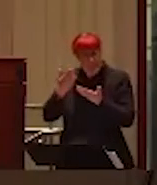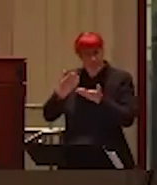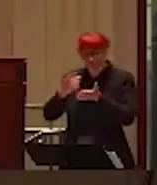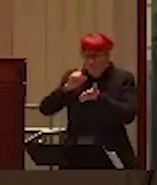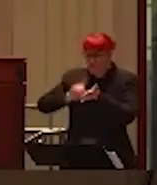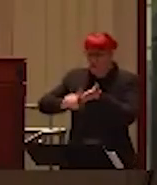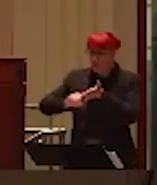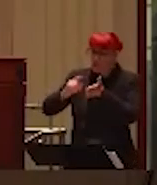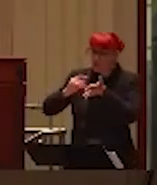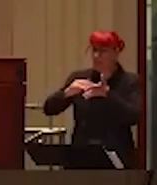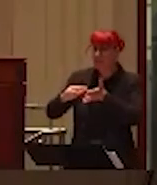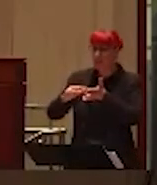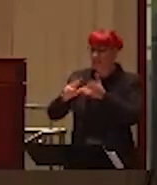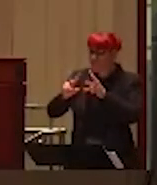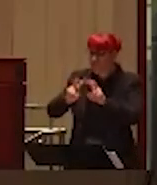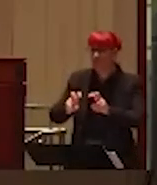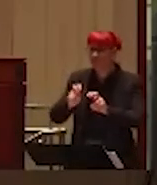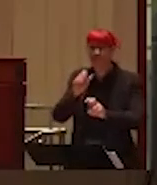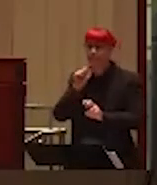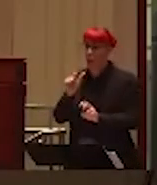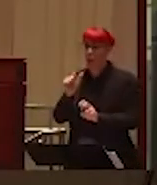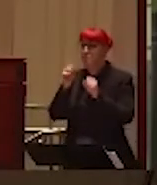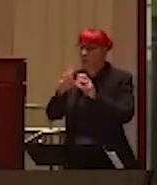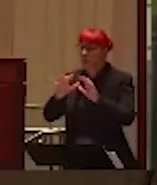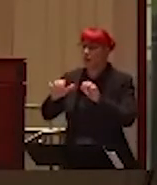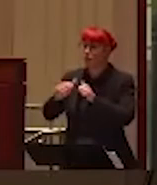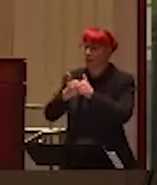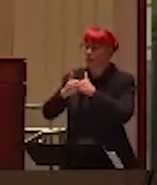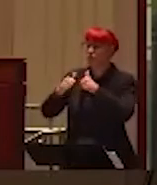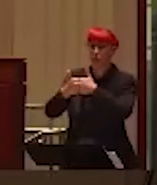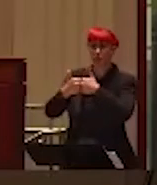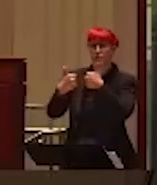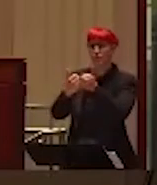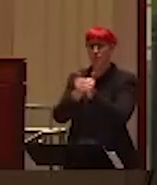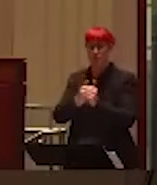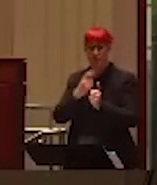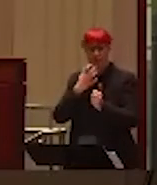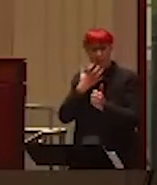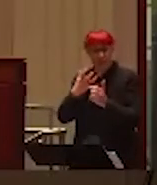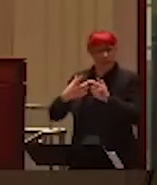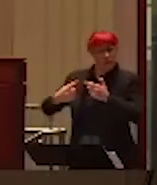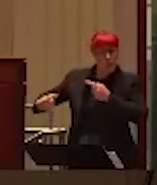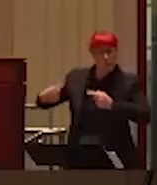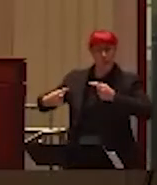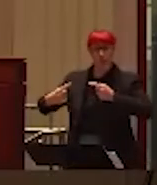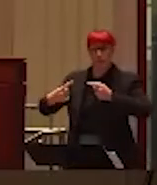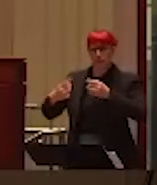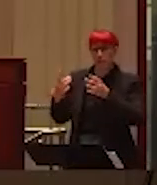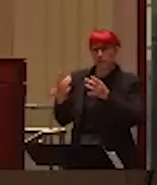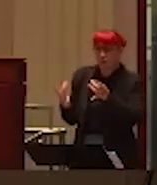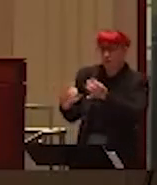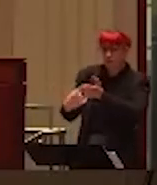are many challenges to overcome. Sometimes graduate students have some